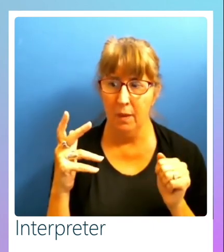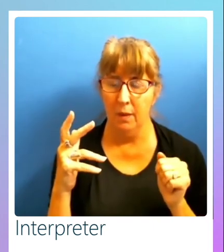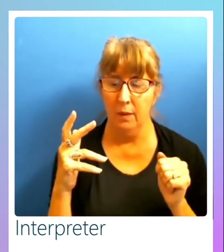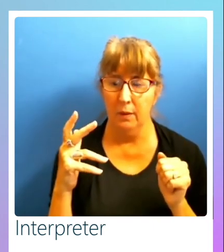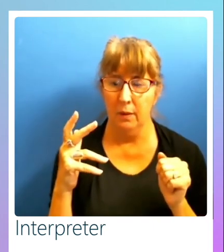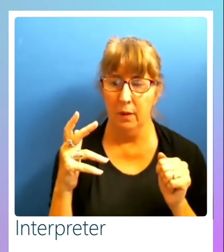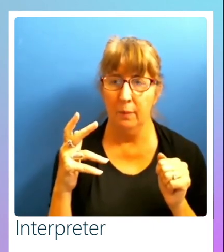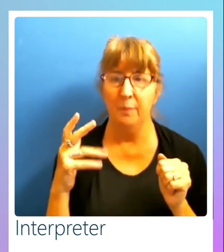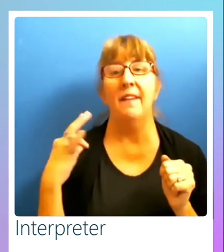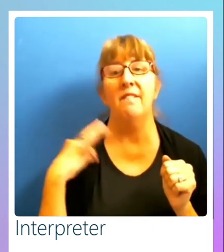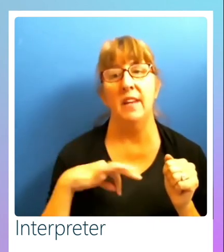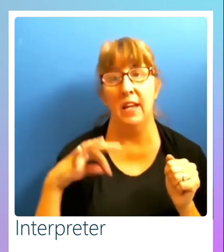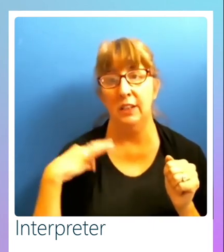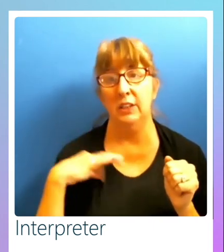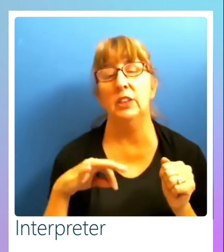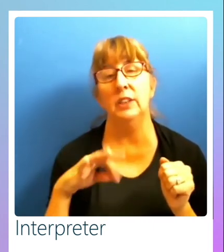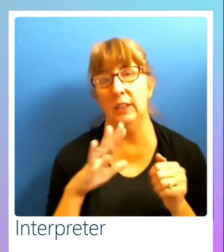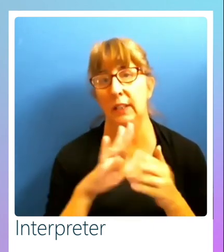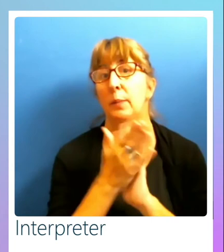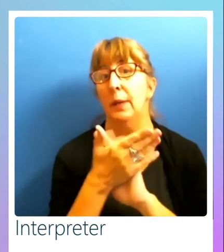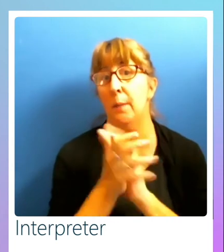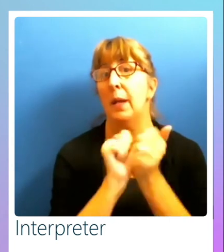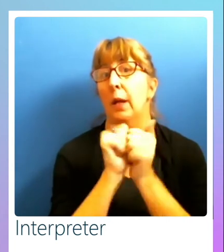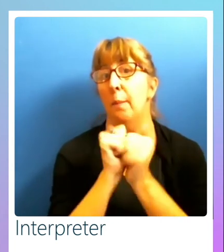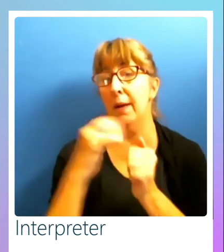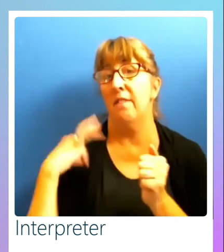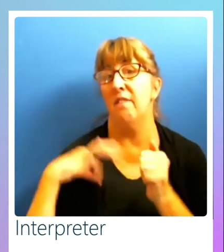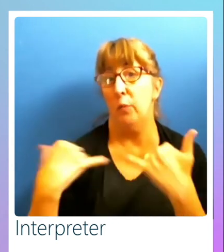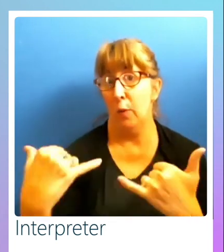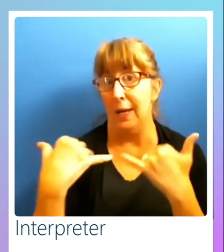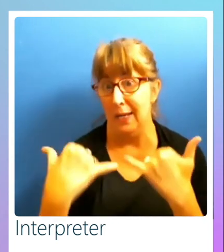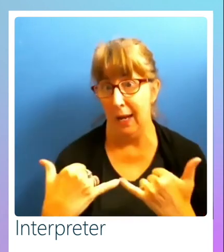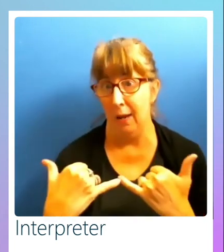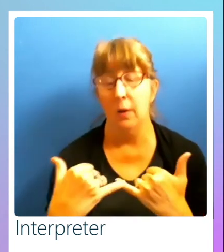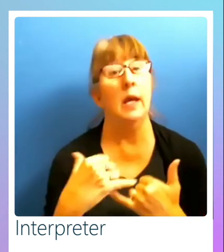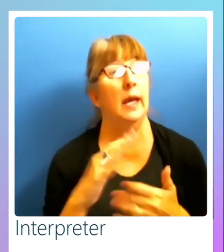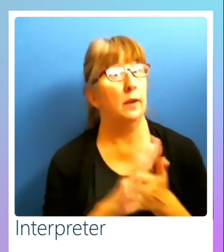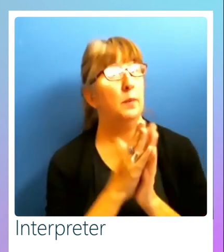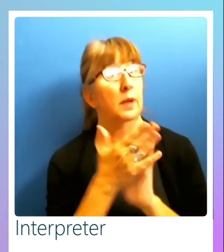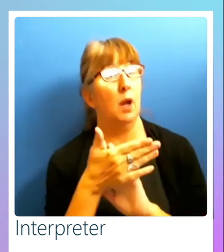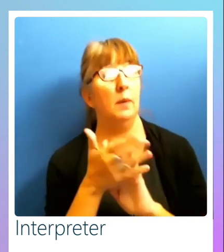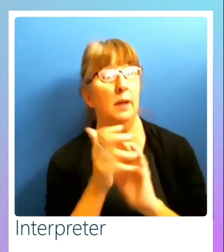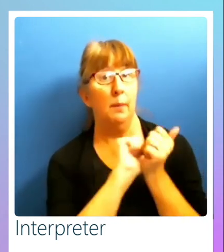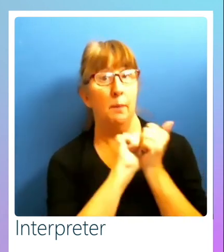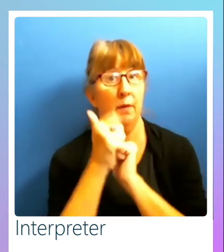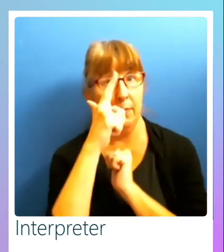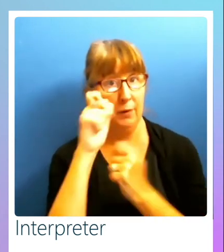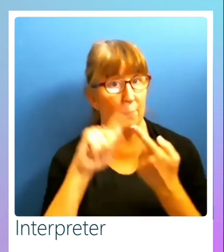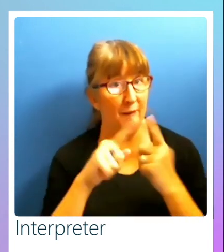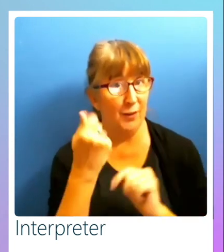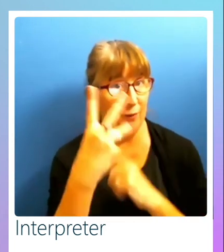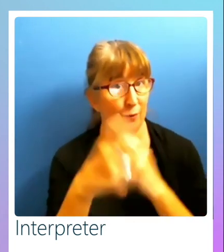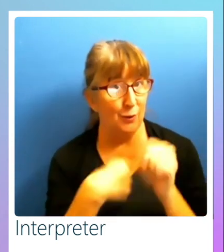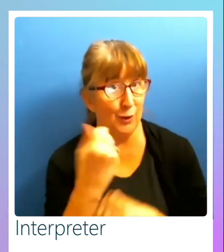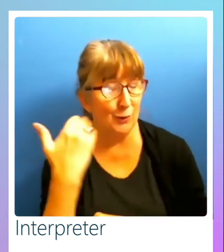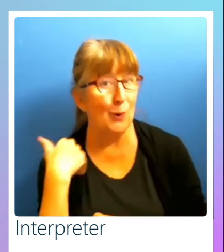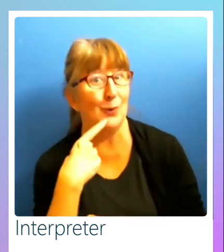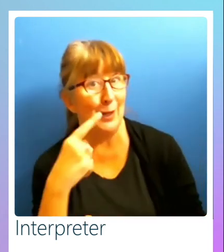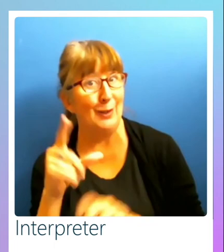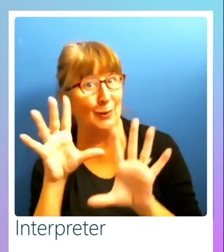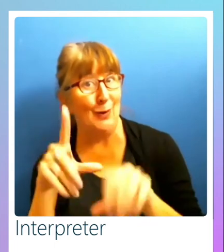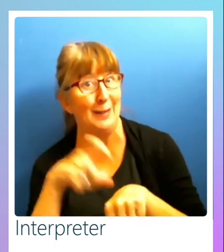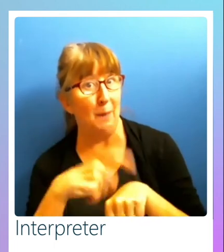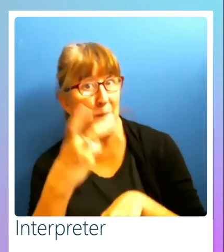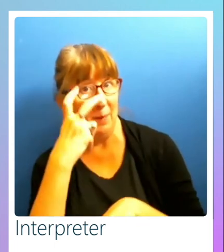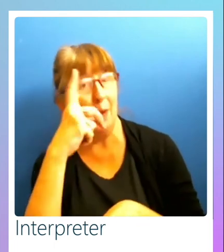It is becoming a competitive advantage. And it's really becoming that way just because of what my friend said a couple years ago. It's a great time to be blind, right? Because